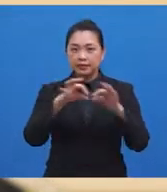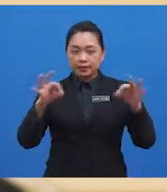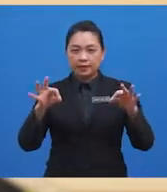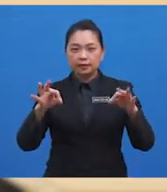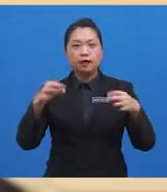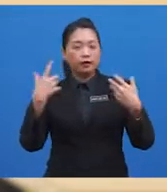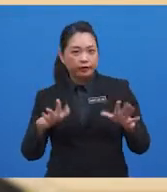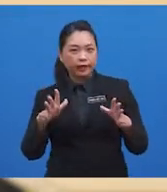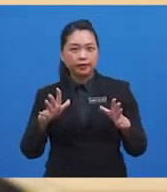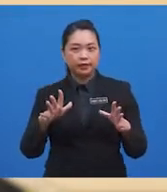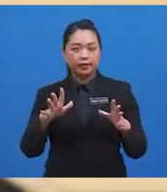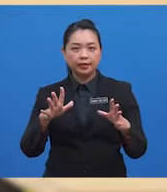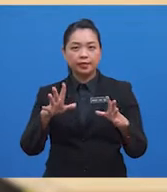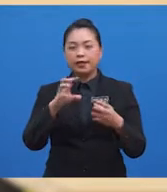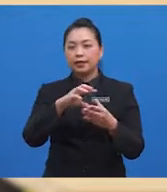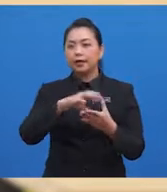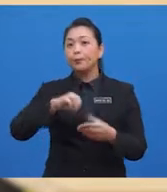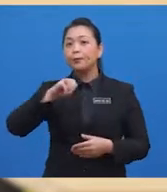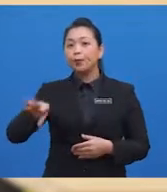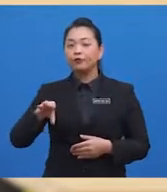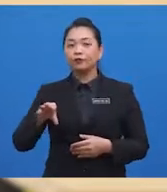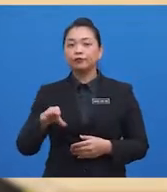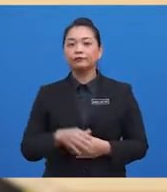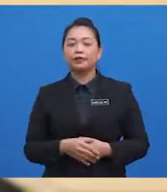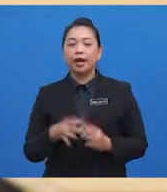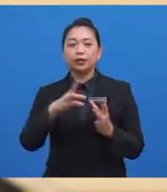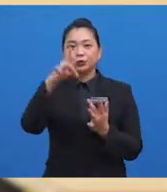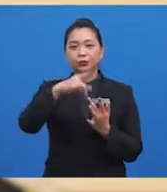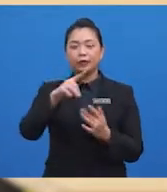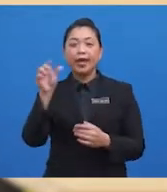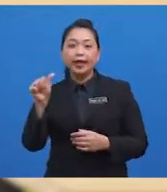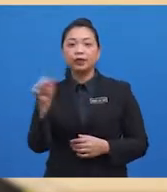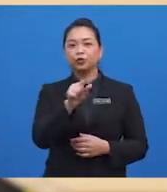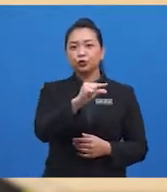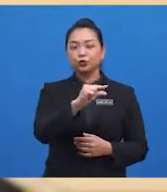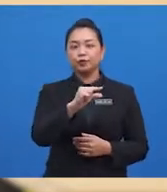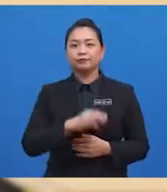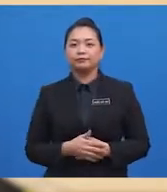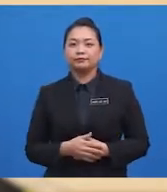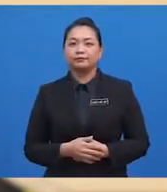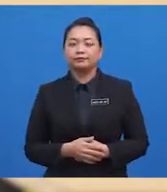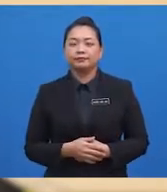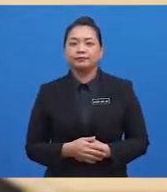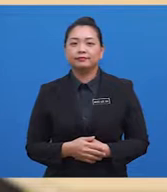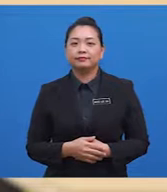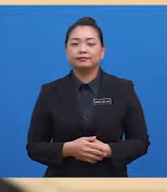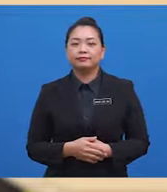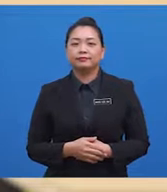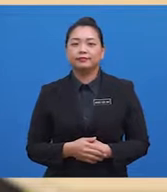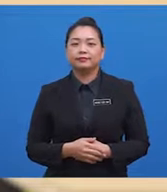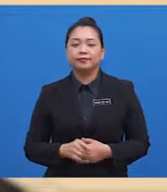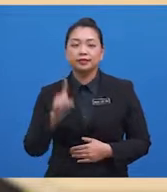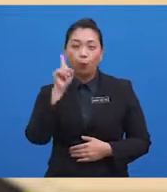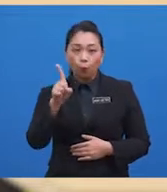Choose from the sentences A to G, the one which fits each cat. There is one